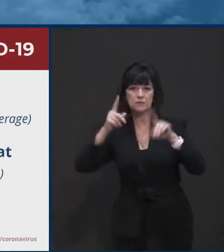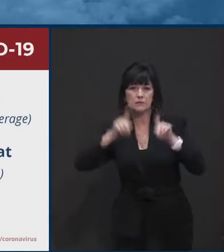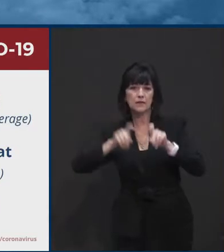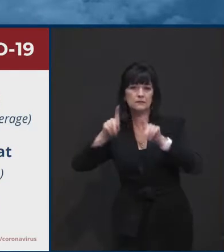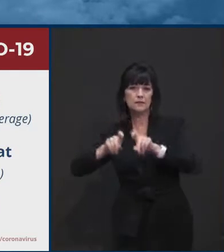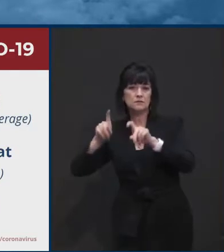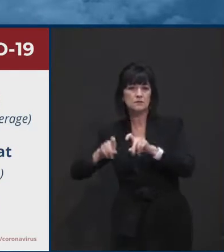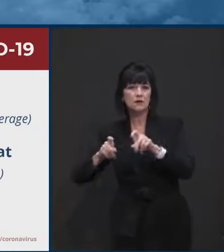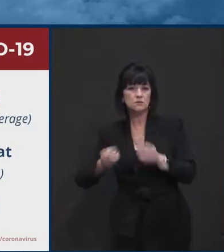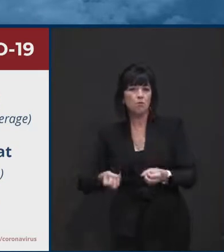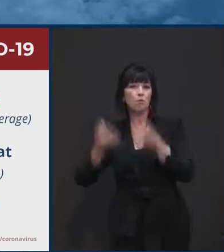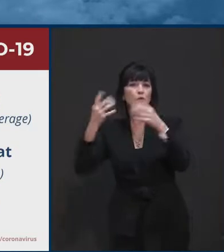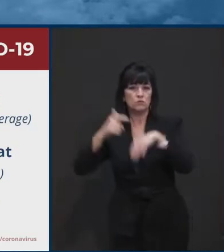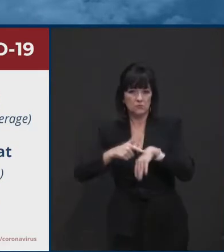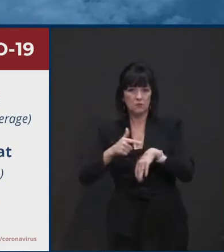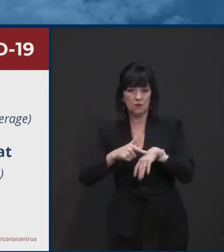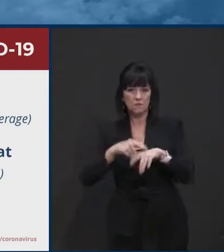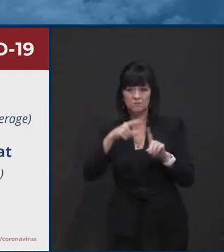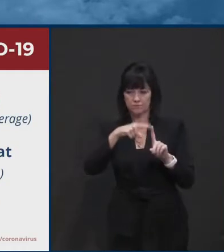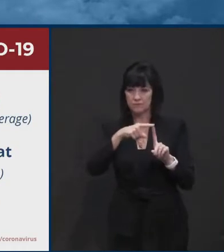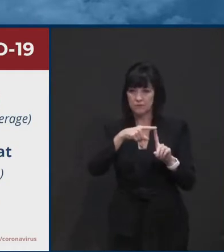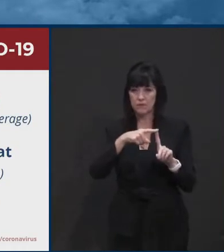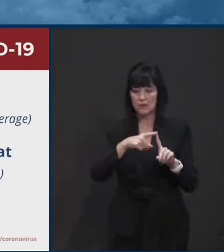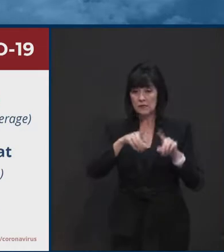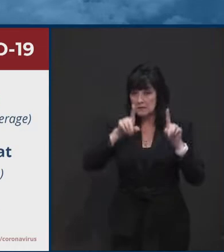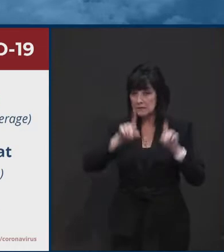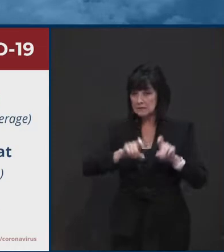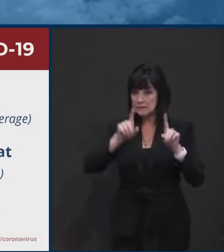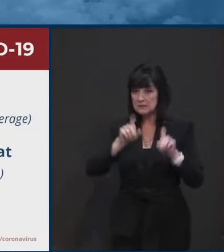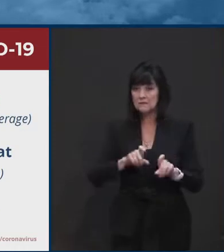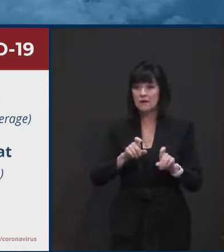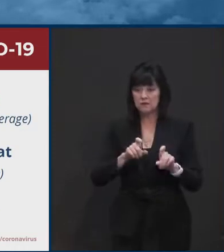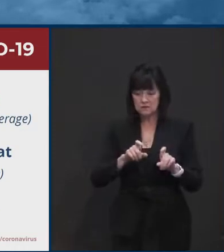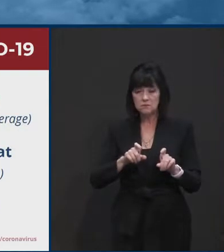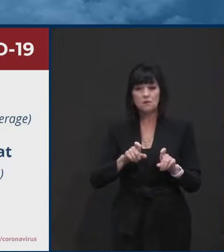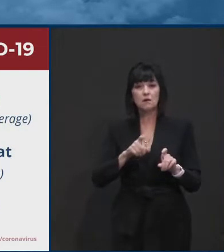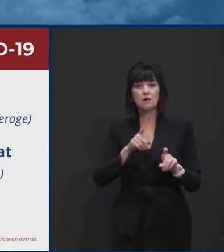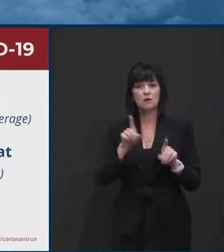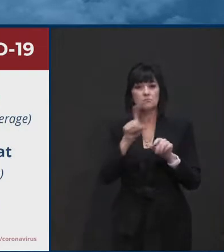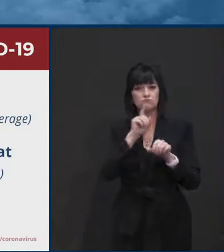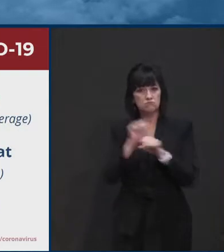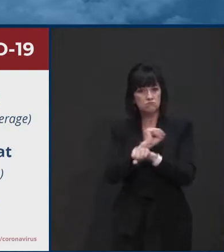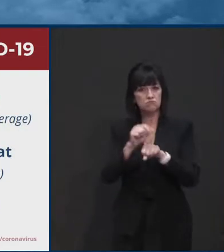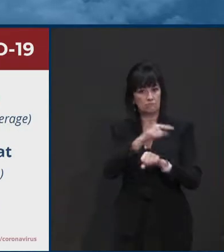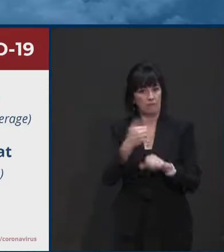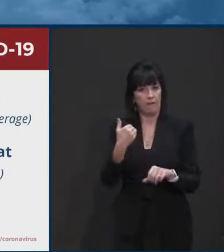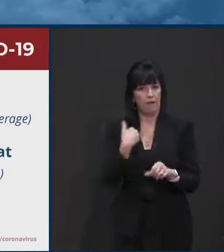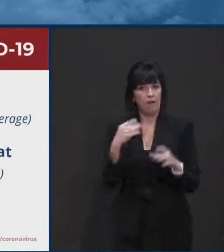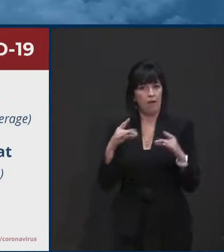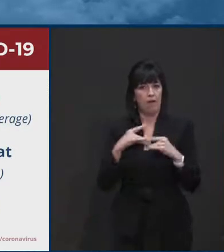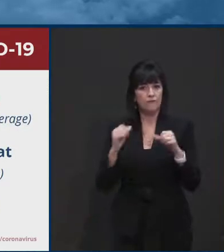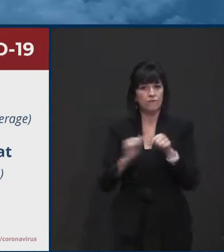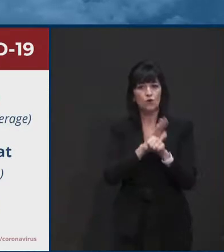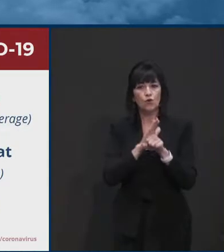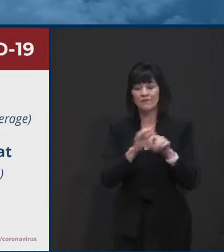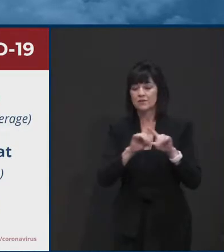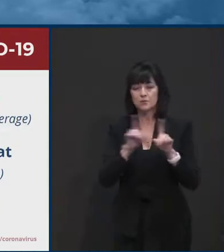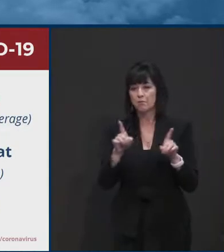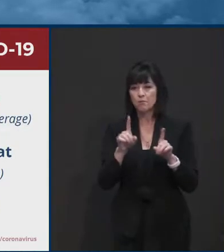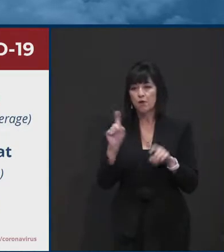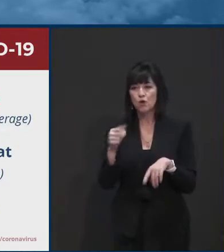been tested or are testing positive on a, say, seven-day moving average, but only 5.5 percent of the actual tests.